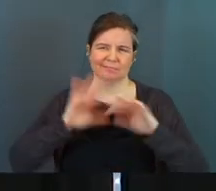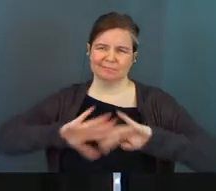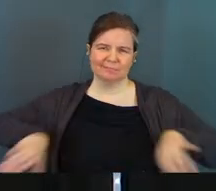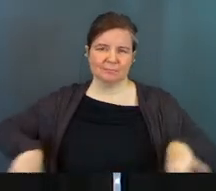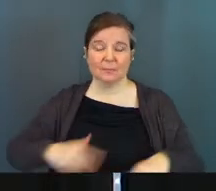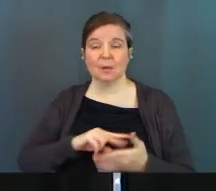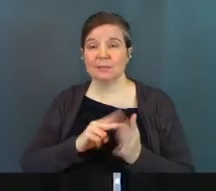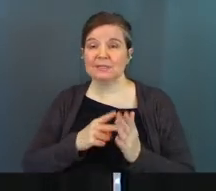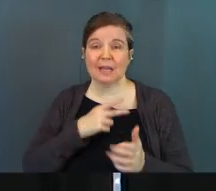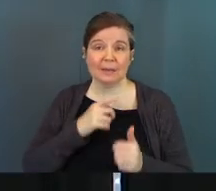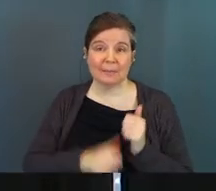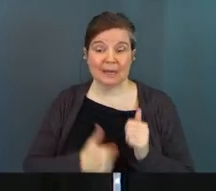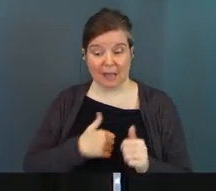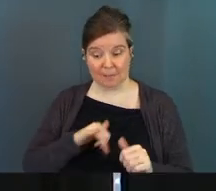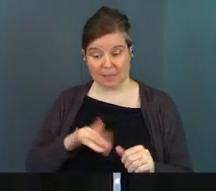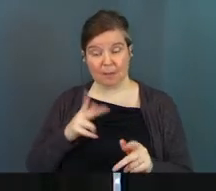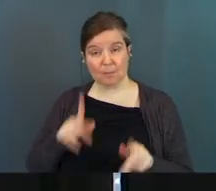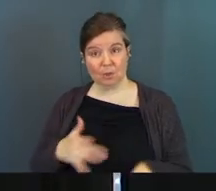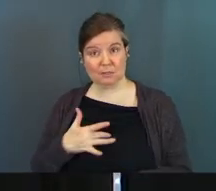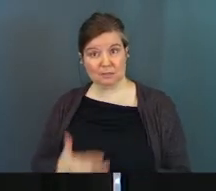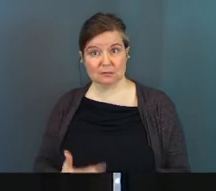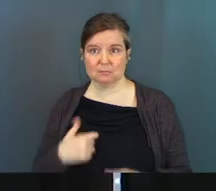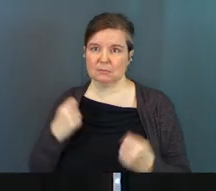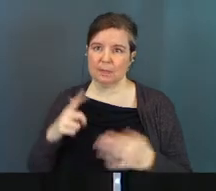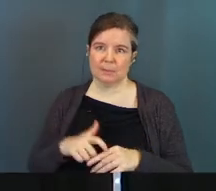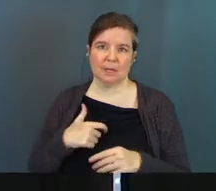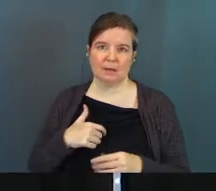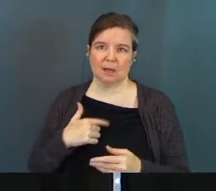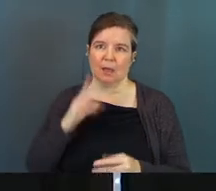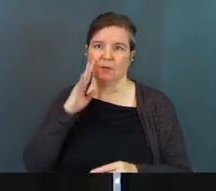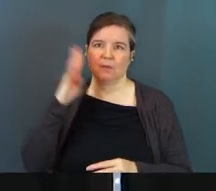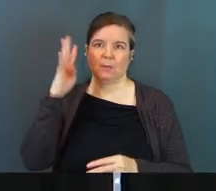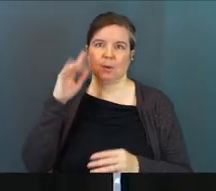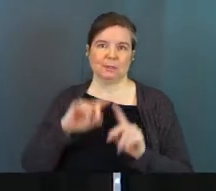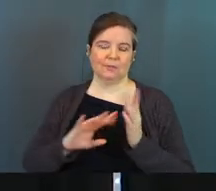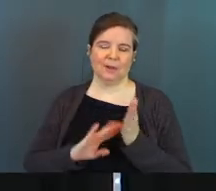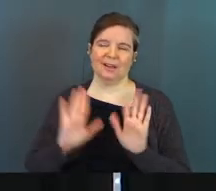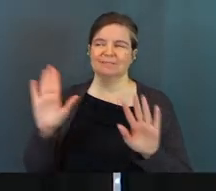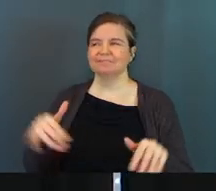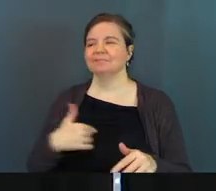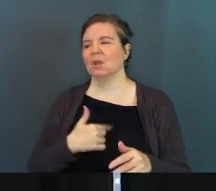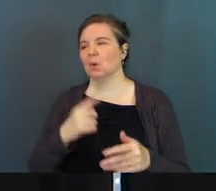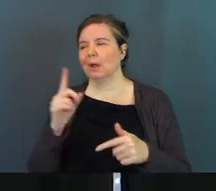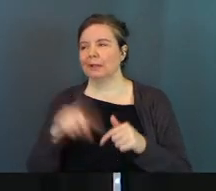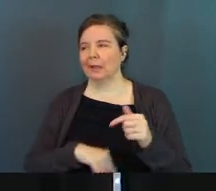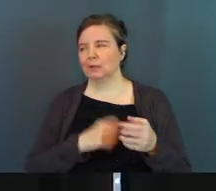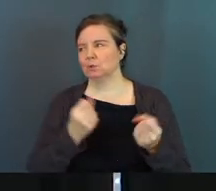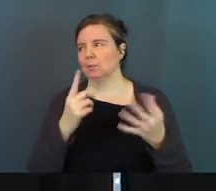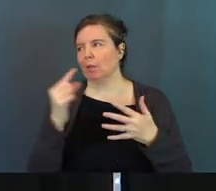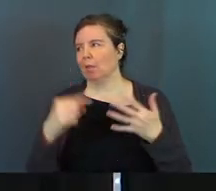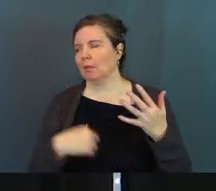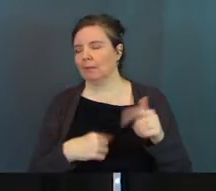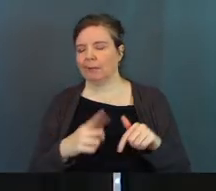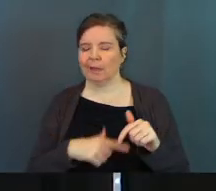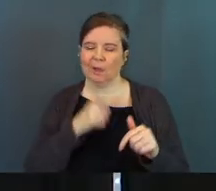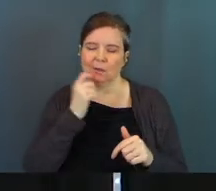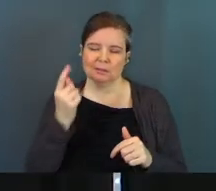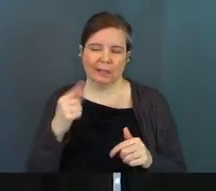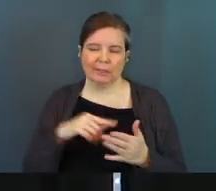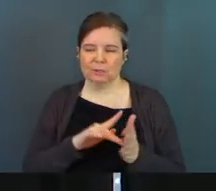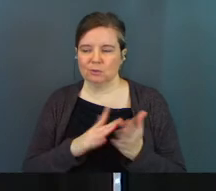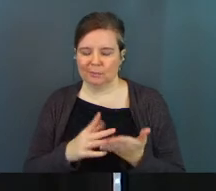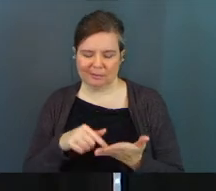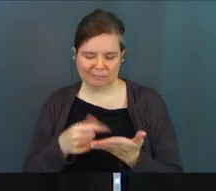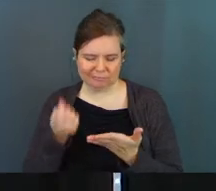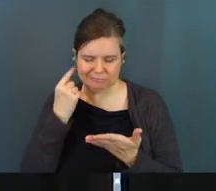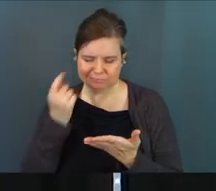And I don't mean to say that in a harsh way. I'm that person, okay? I can't tell you how times I've come up with excuses to say, oh, there's this going on. It's too much. I don't understand how I I don't understand